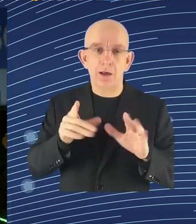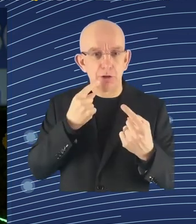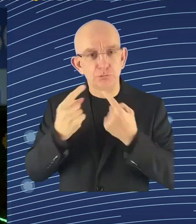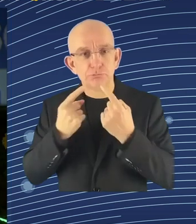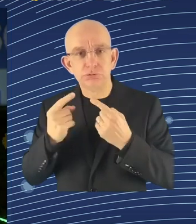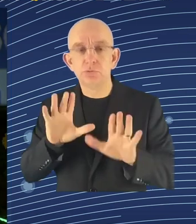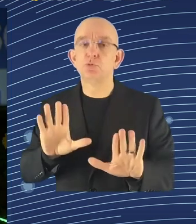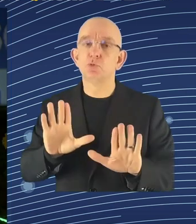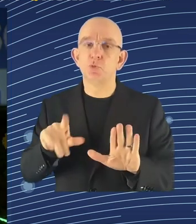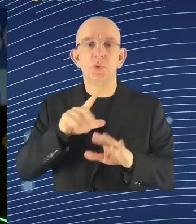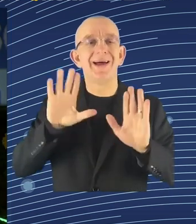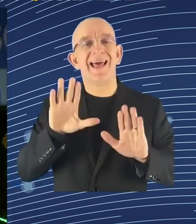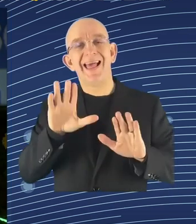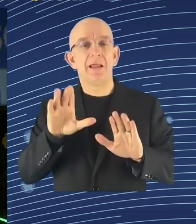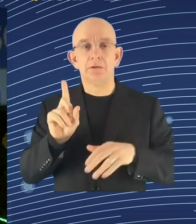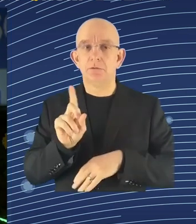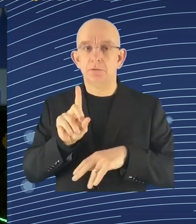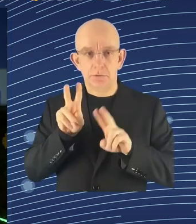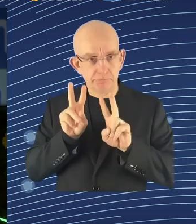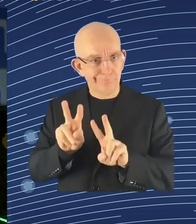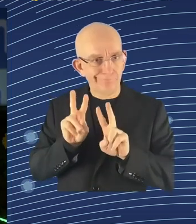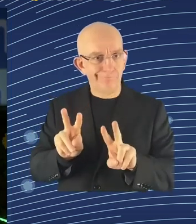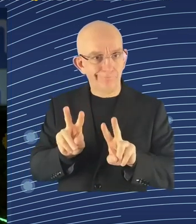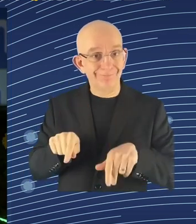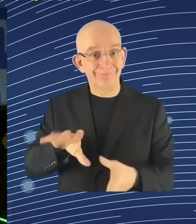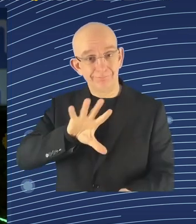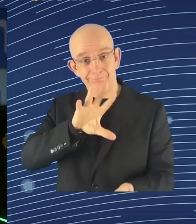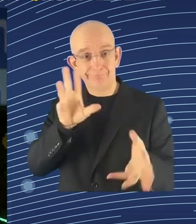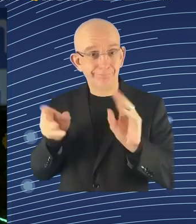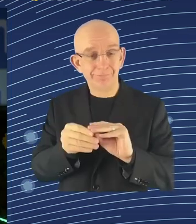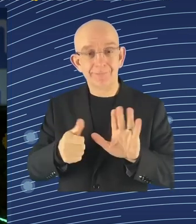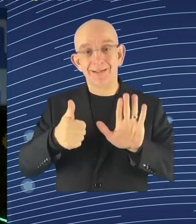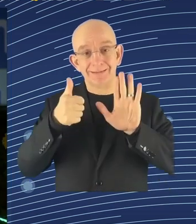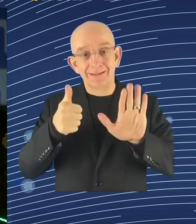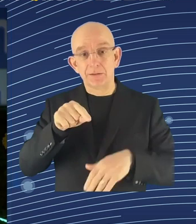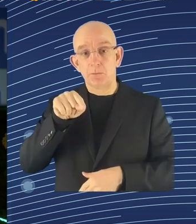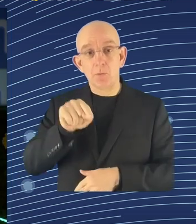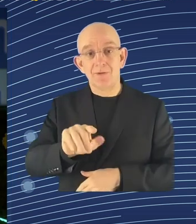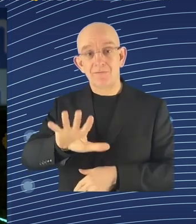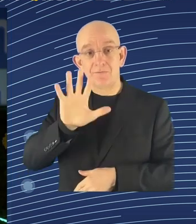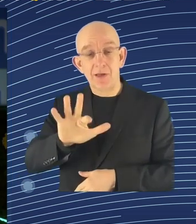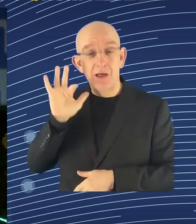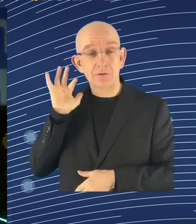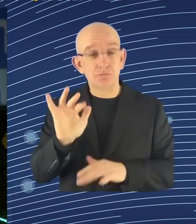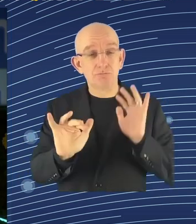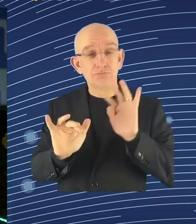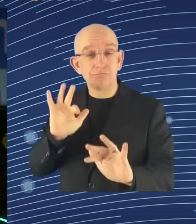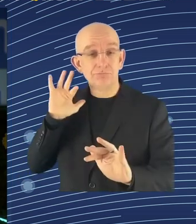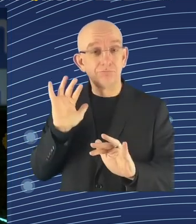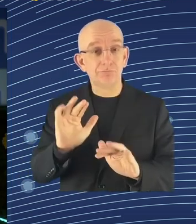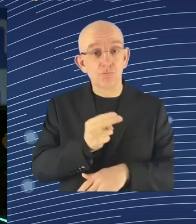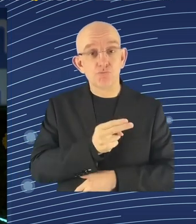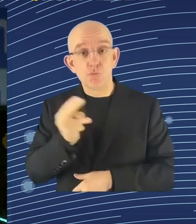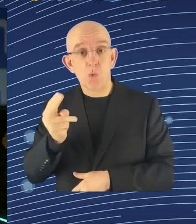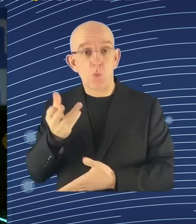boost companies' productivity and competitiveness. Instead of replacing jobs entirely, artificial intelligence